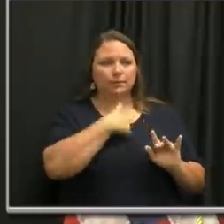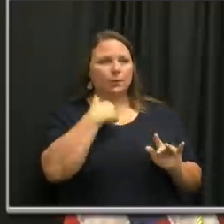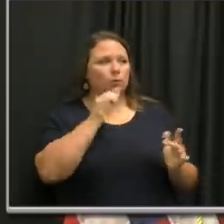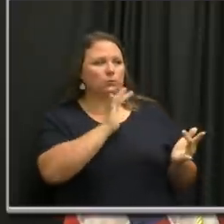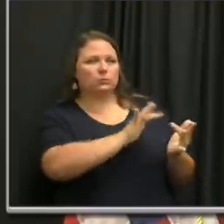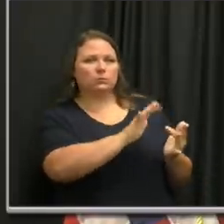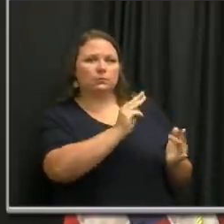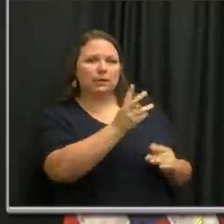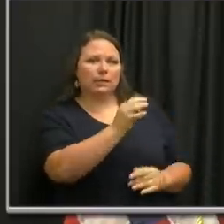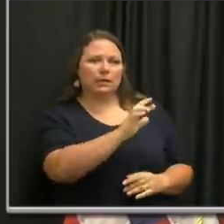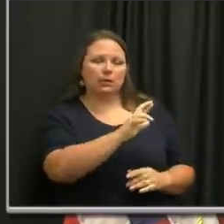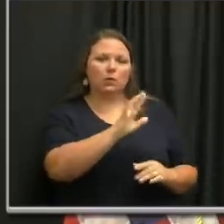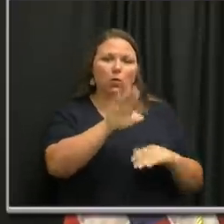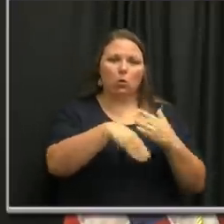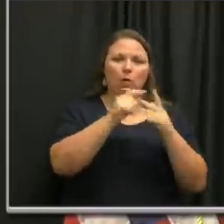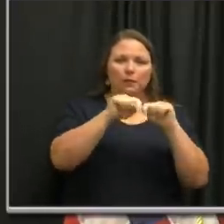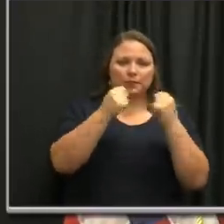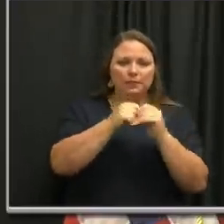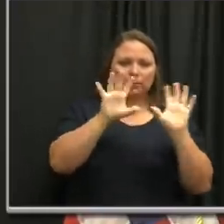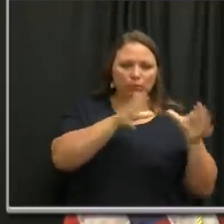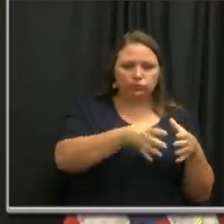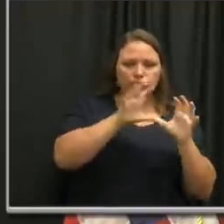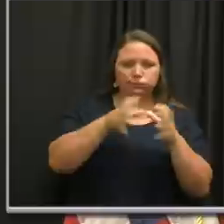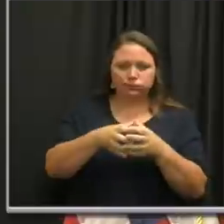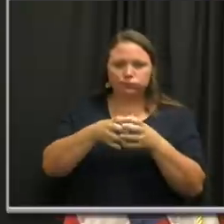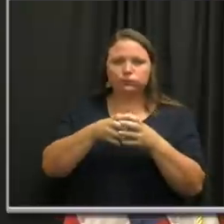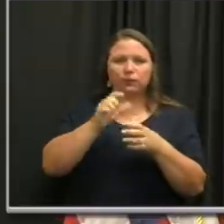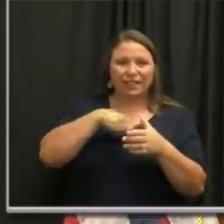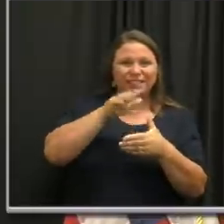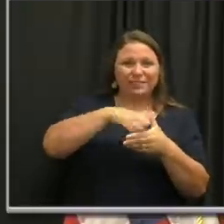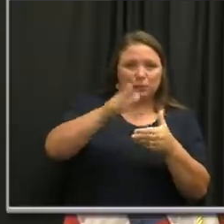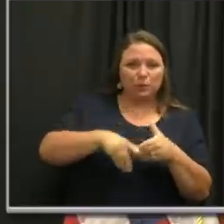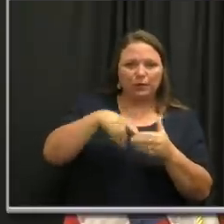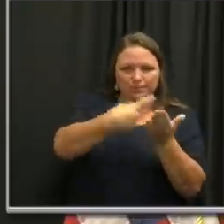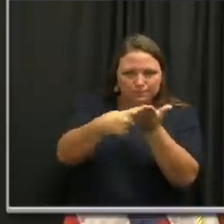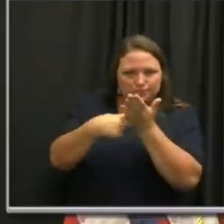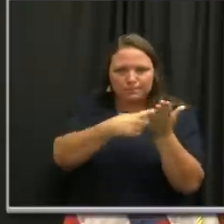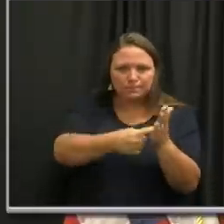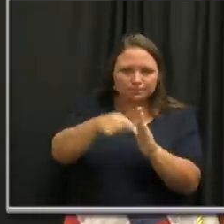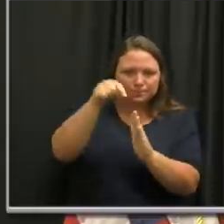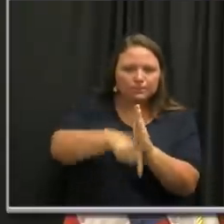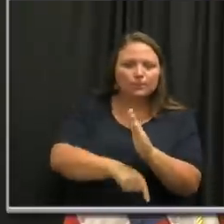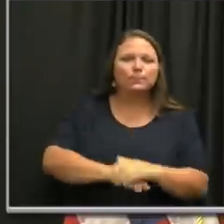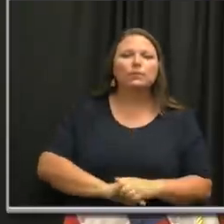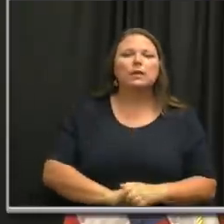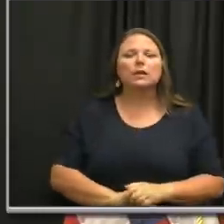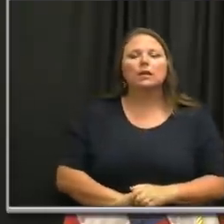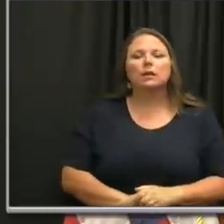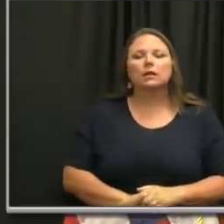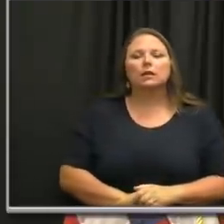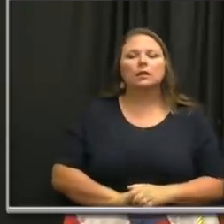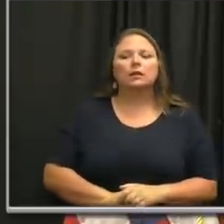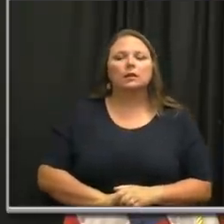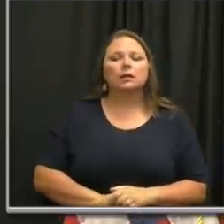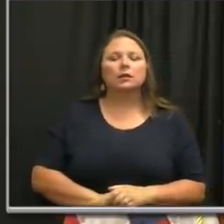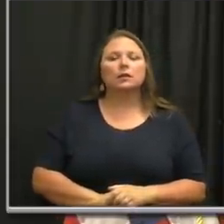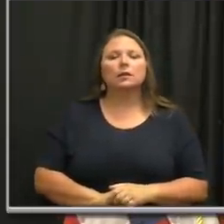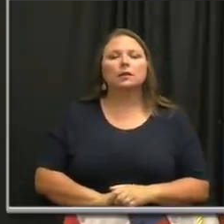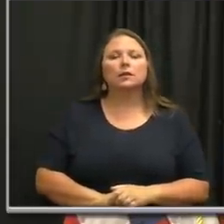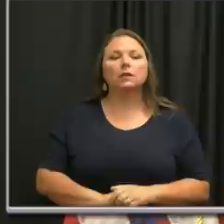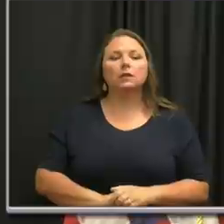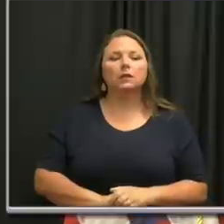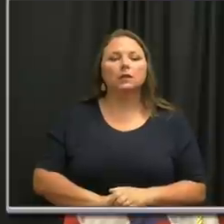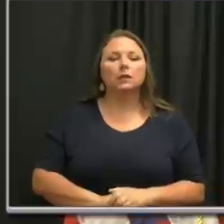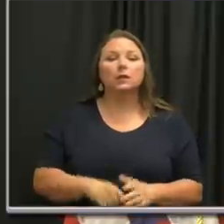out to the mayor and, and all the teams really started working together all weekend to, to get into the details here. Um, we, what we're